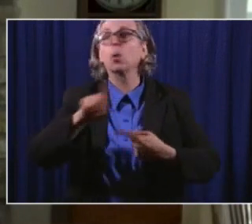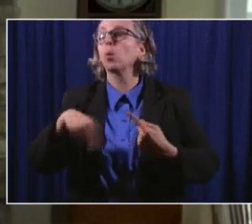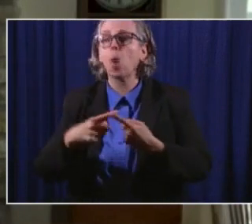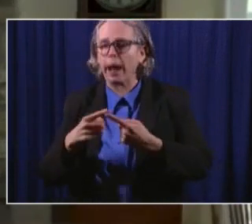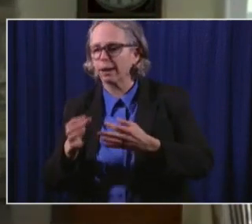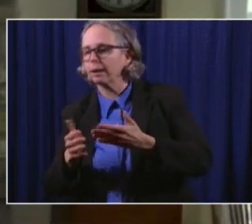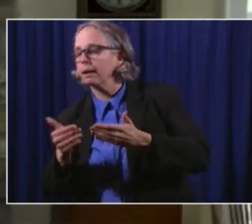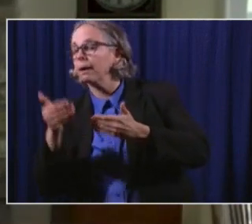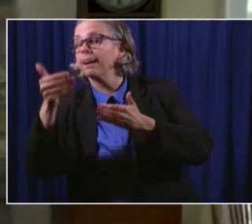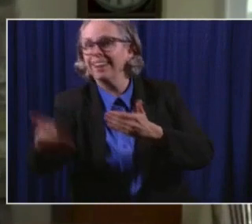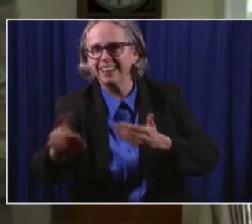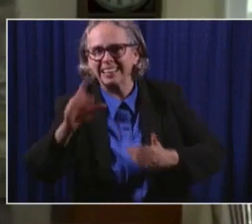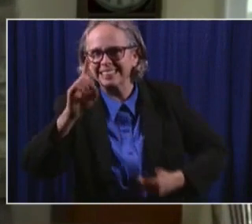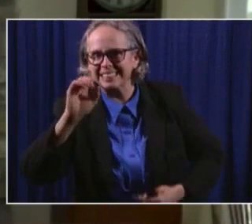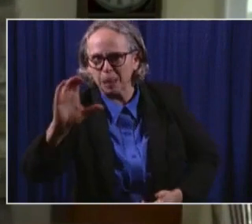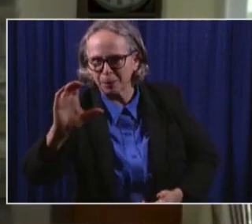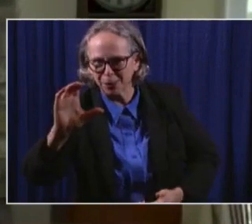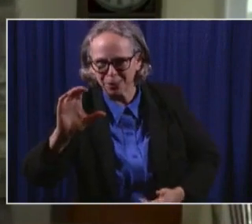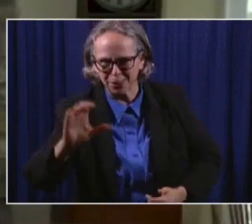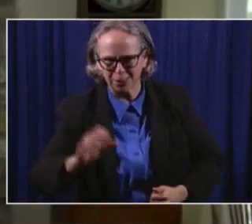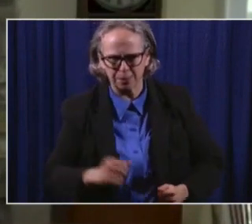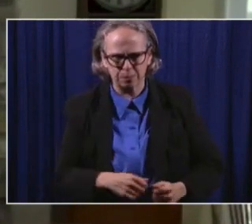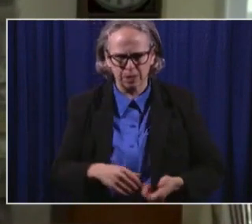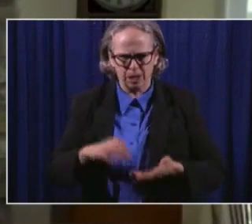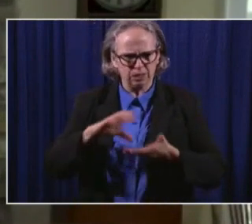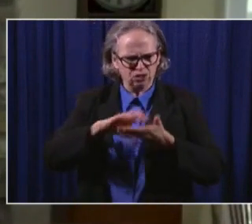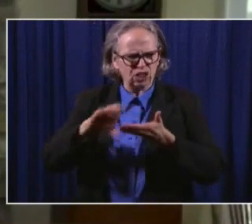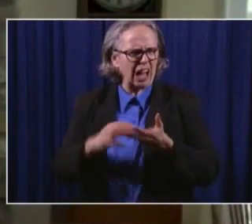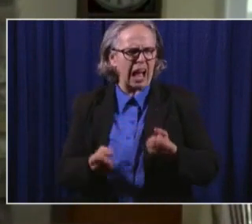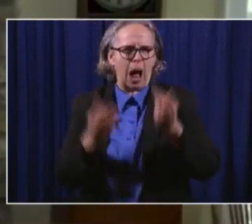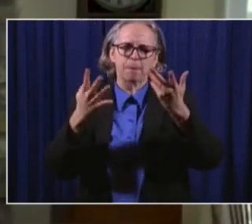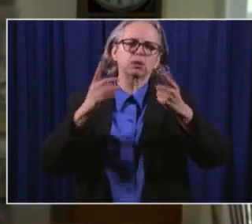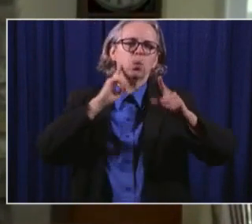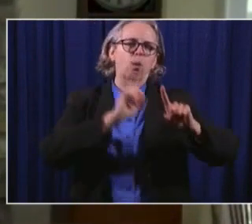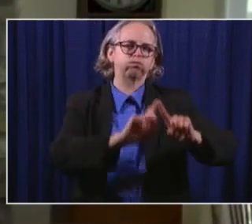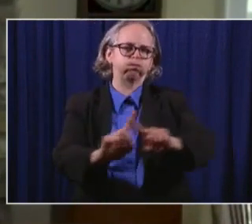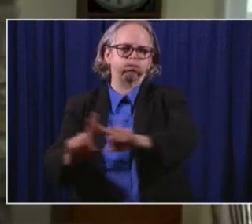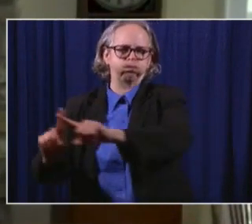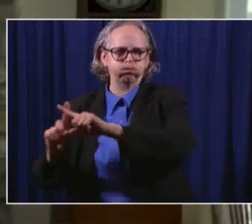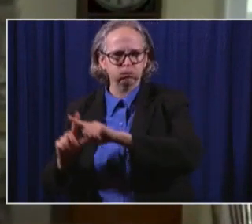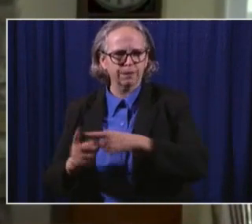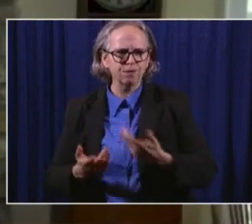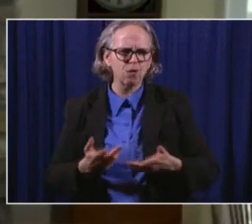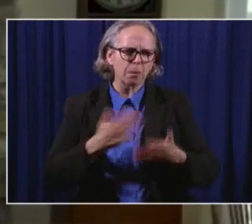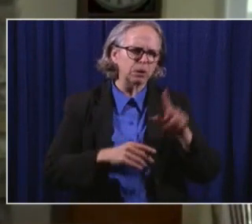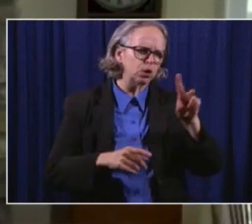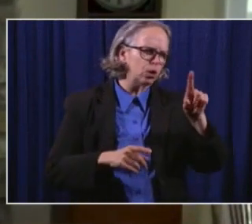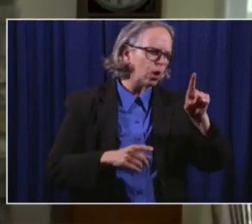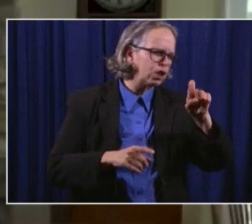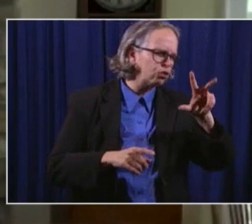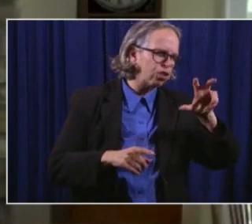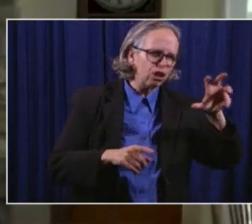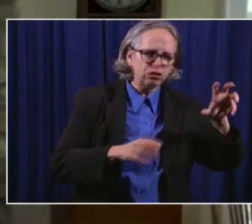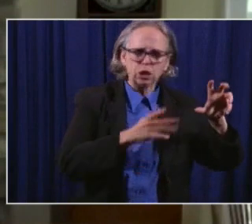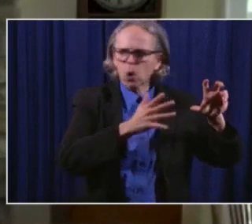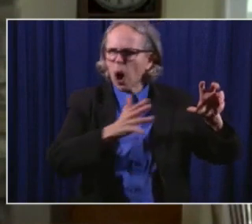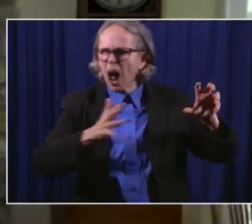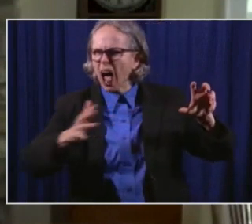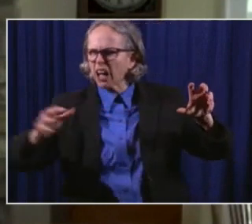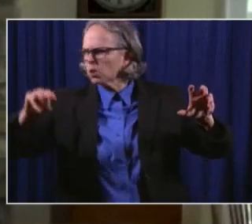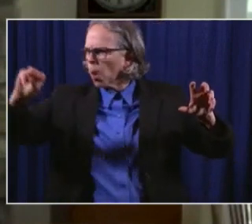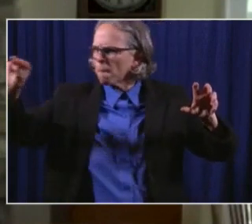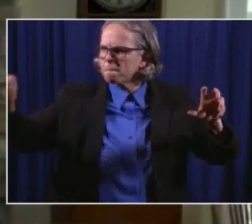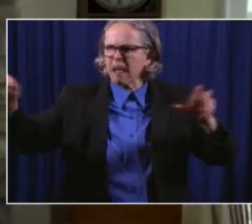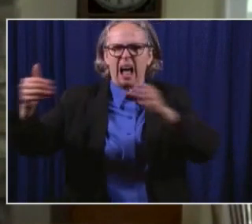The checks would range from hundreds of dollars to even millions of dollars for employers covered by the BWC